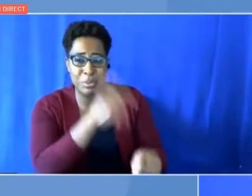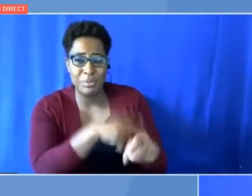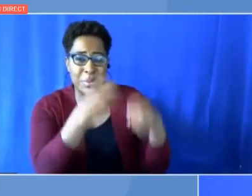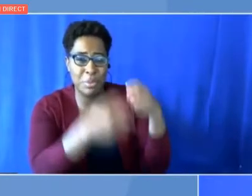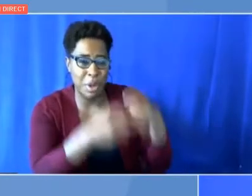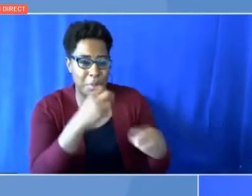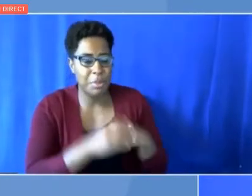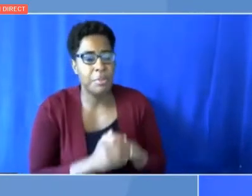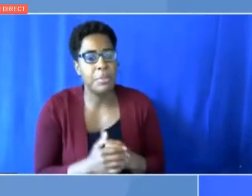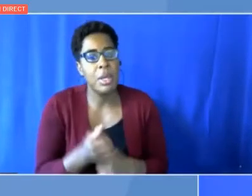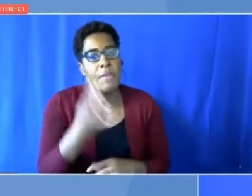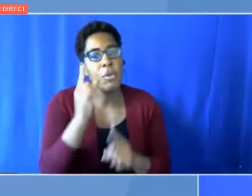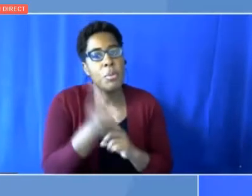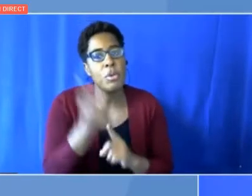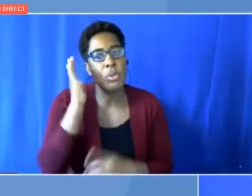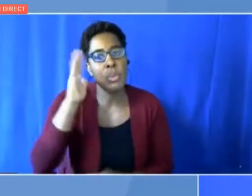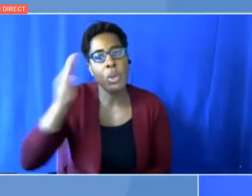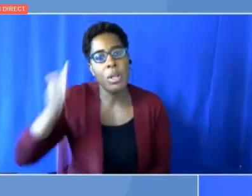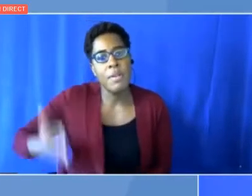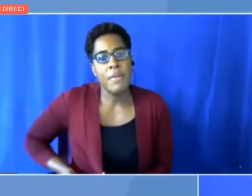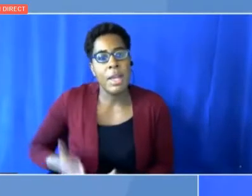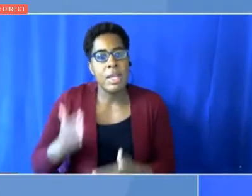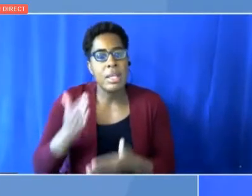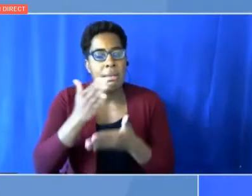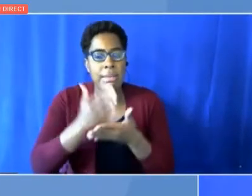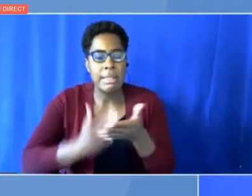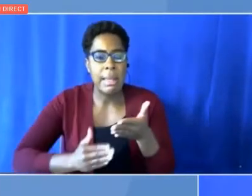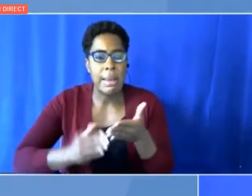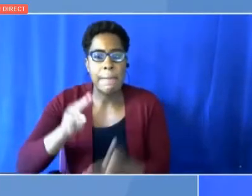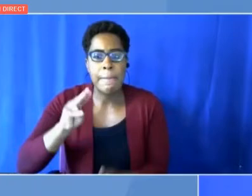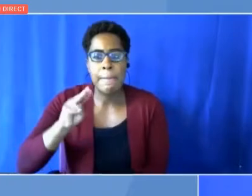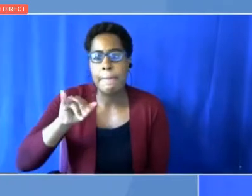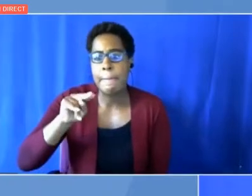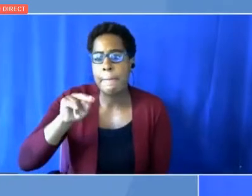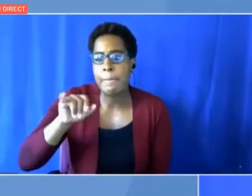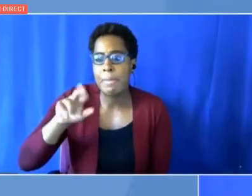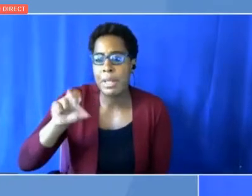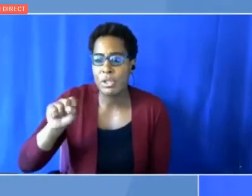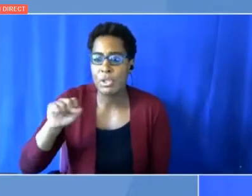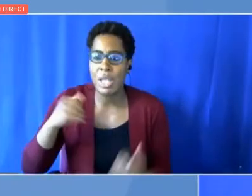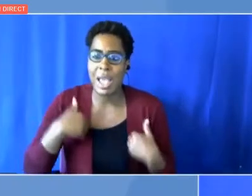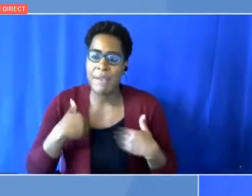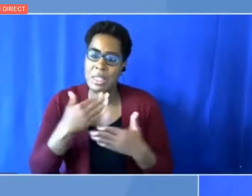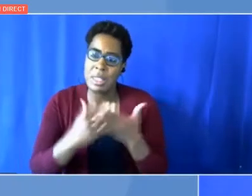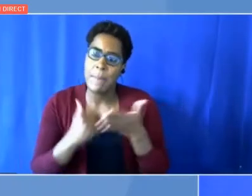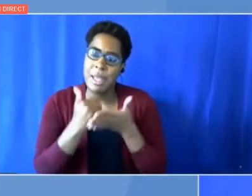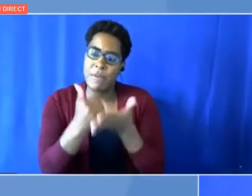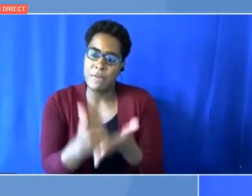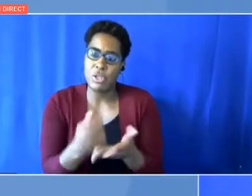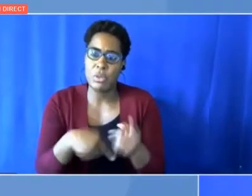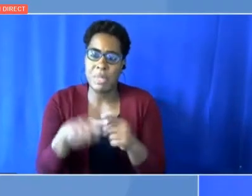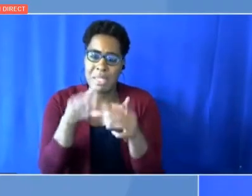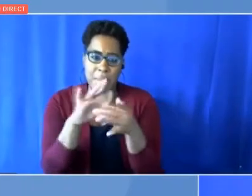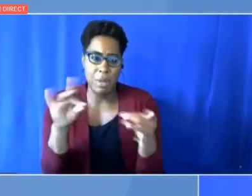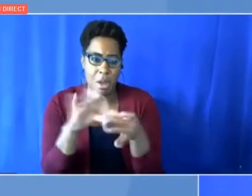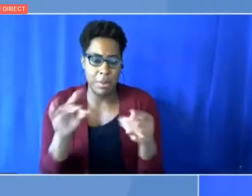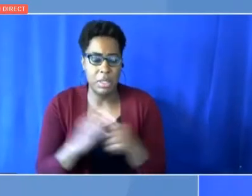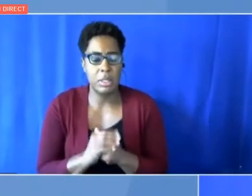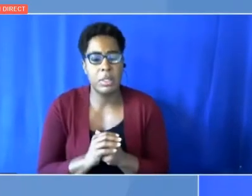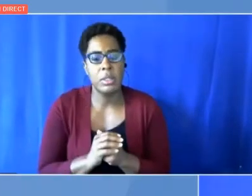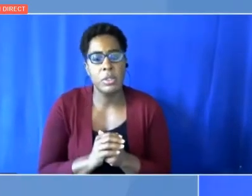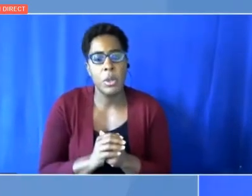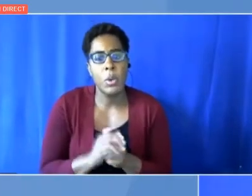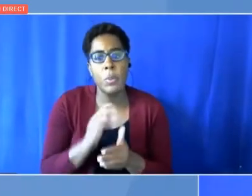stage some ministers for some interventions and some comments there. But first, a concluding question for our